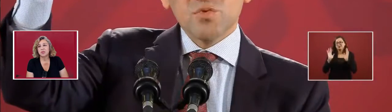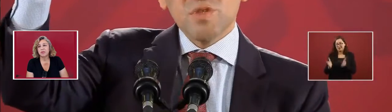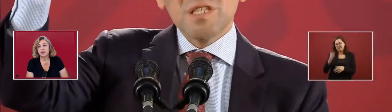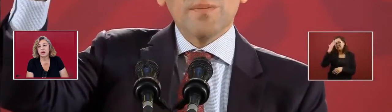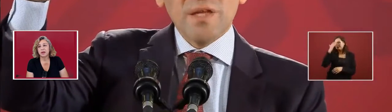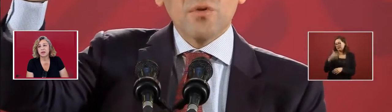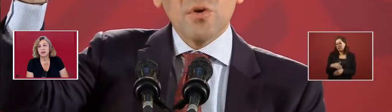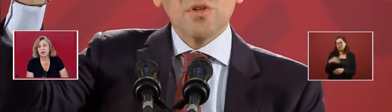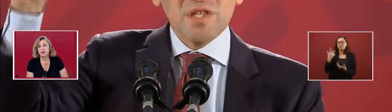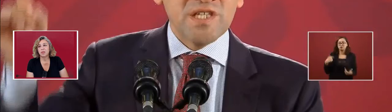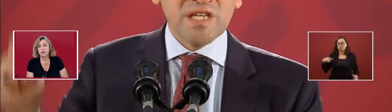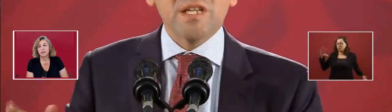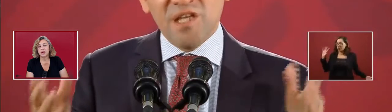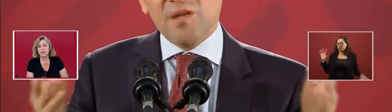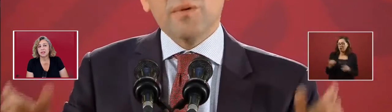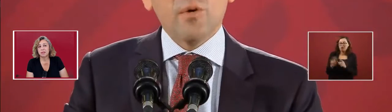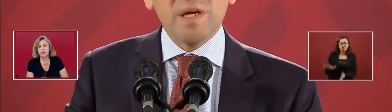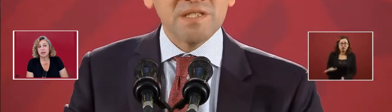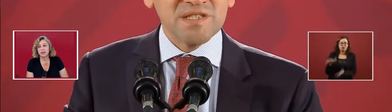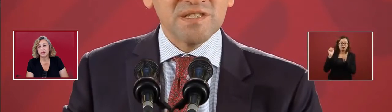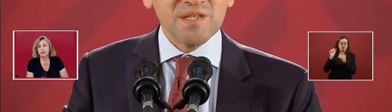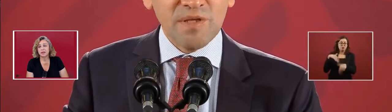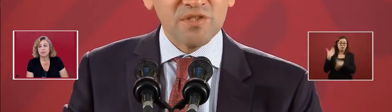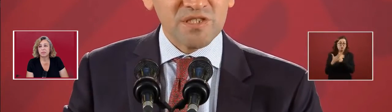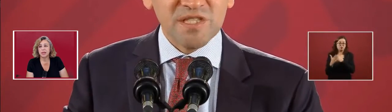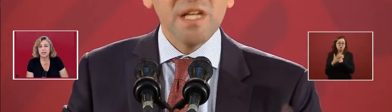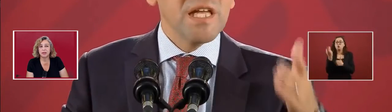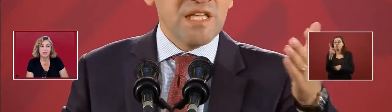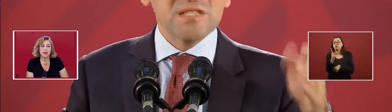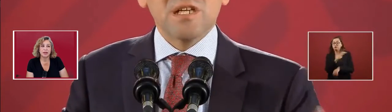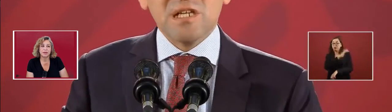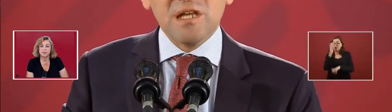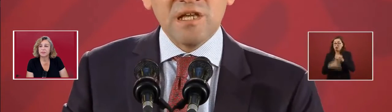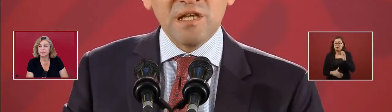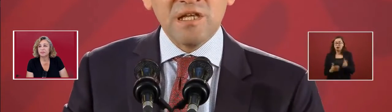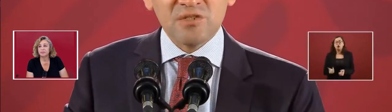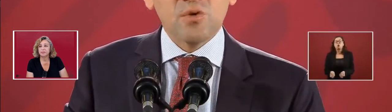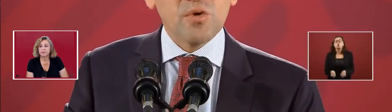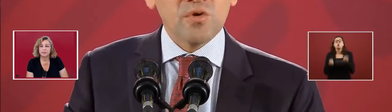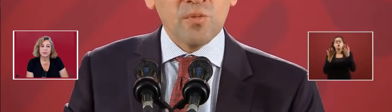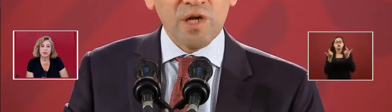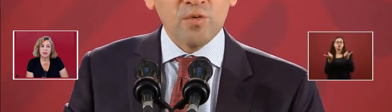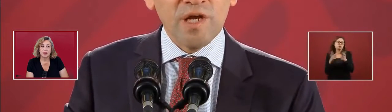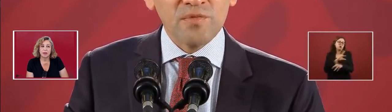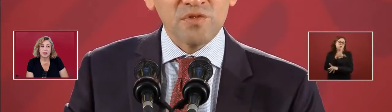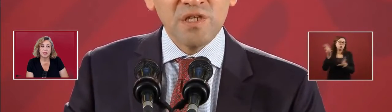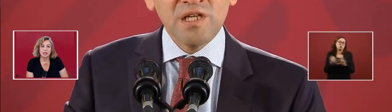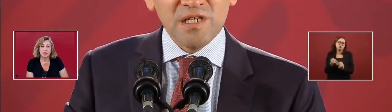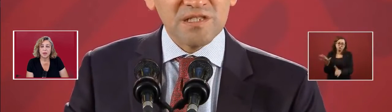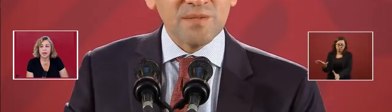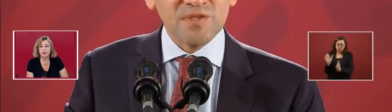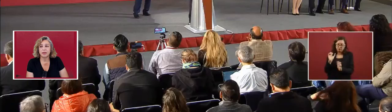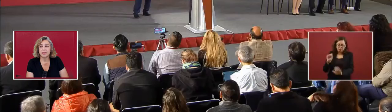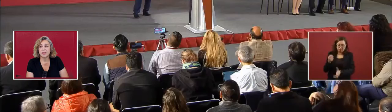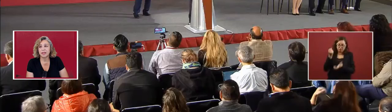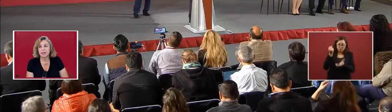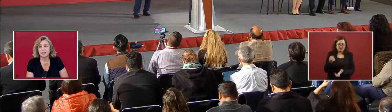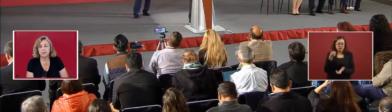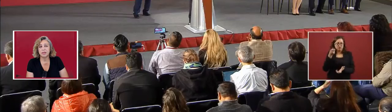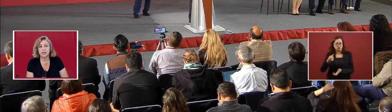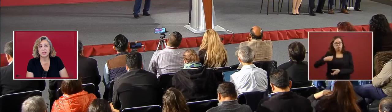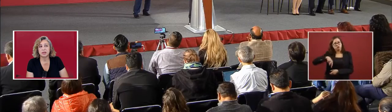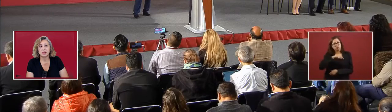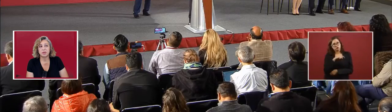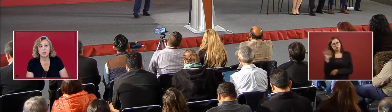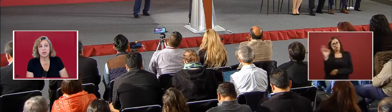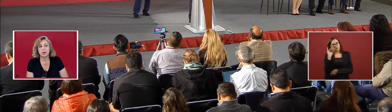know how much we've gotten. And we've estimated based on that. And that's how we calculated the